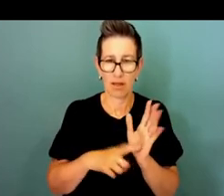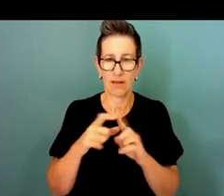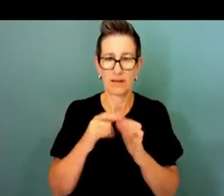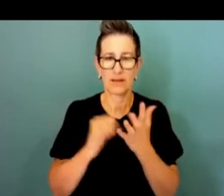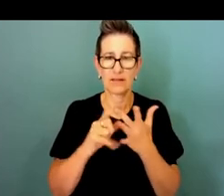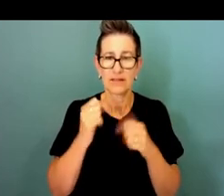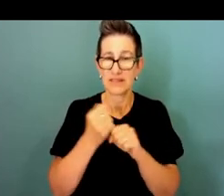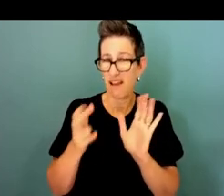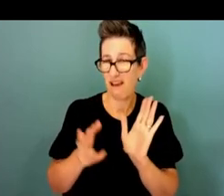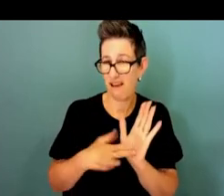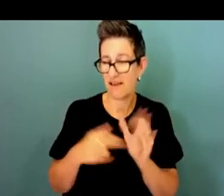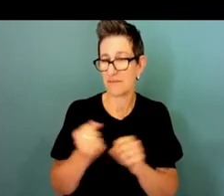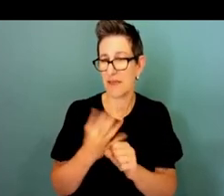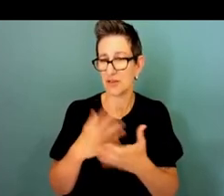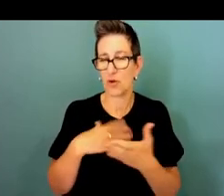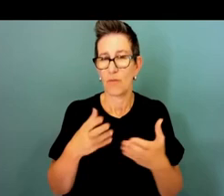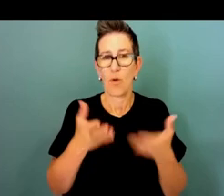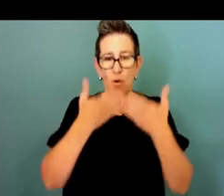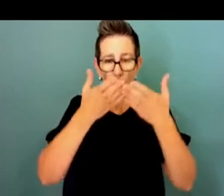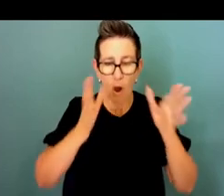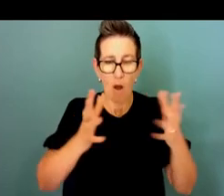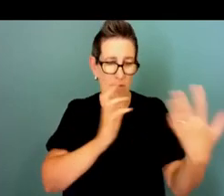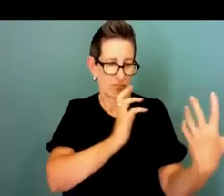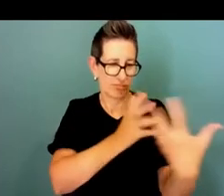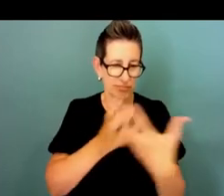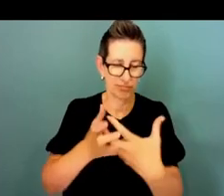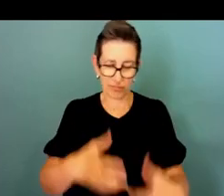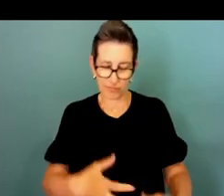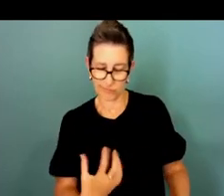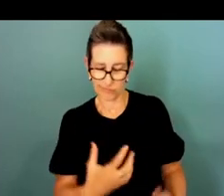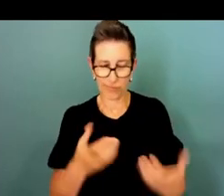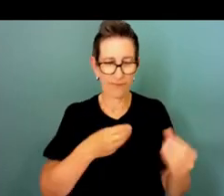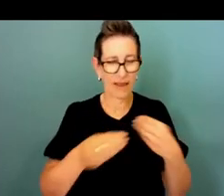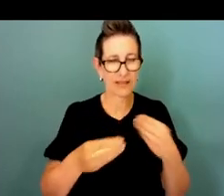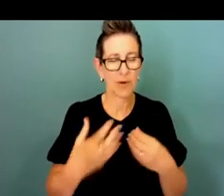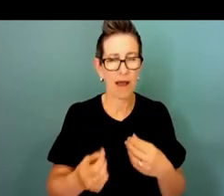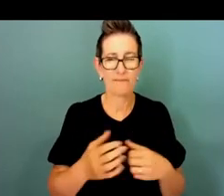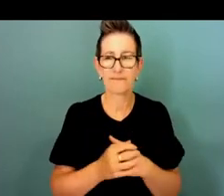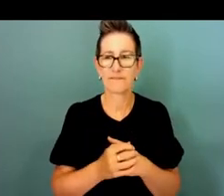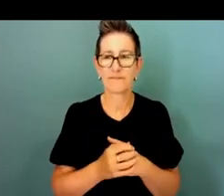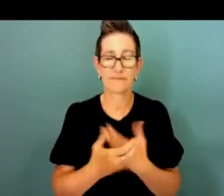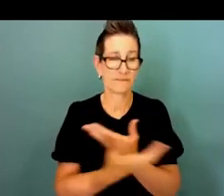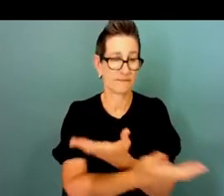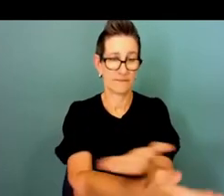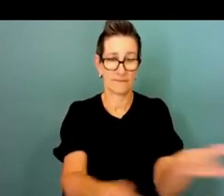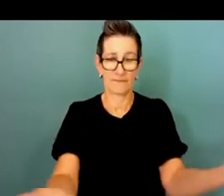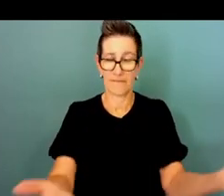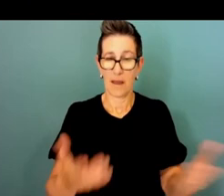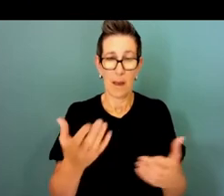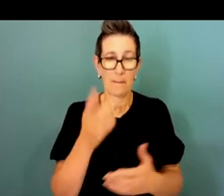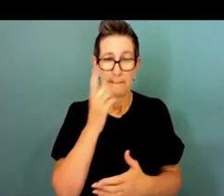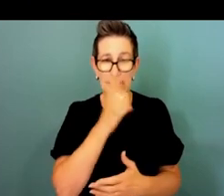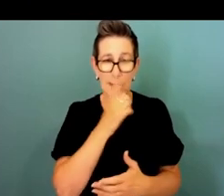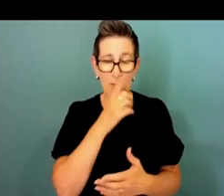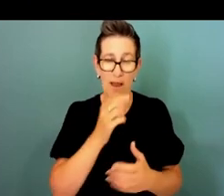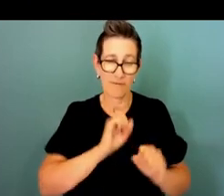maximising the talent that is out there and there's massive talent that manifests in different ways to the very